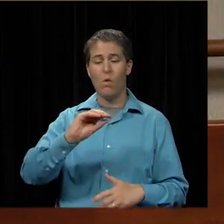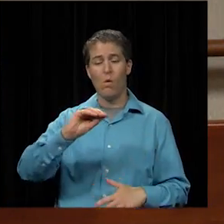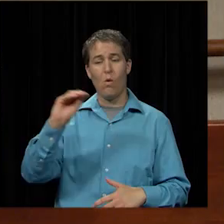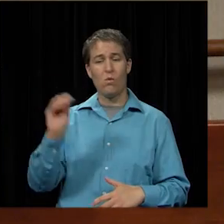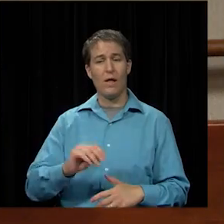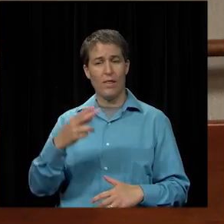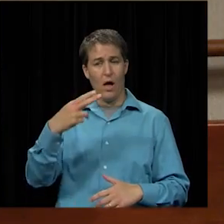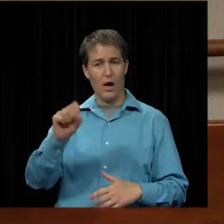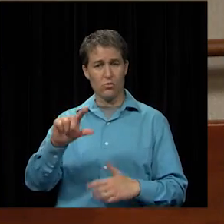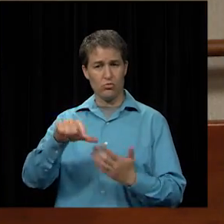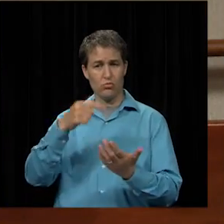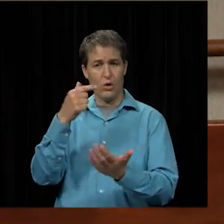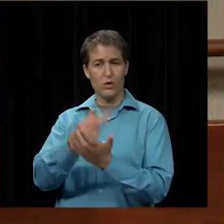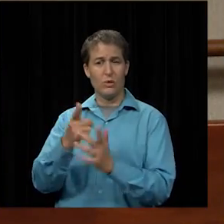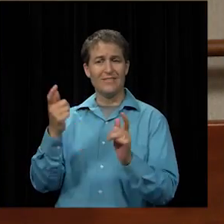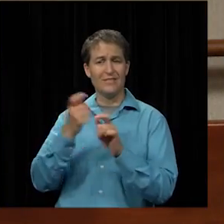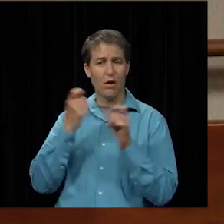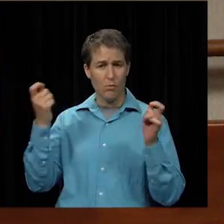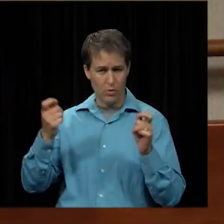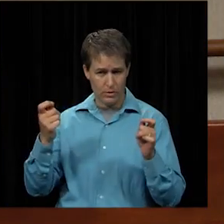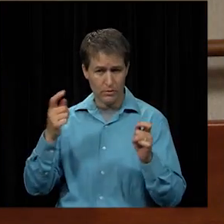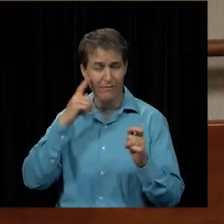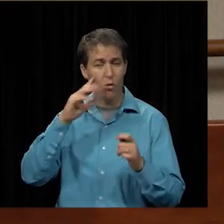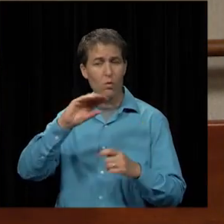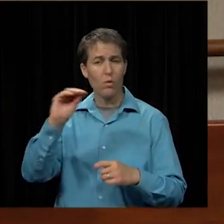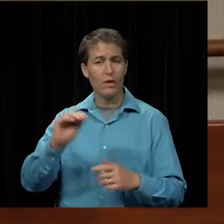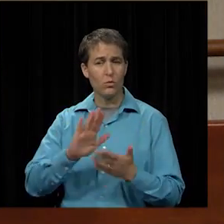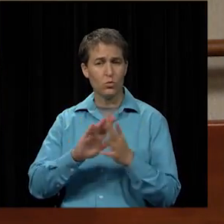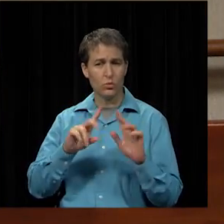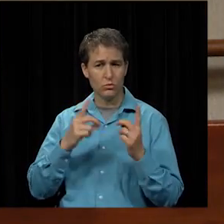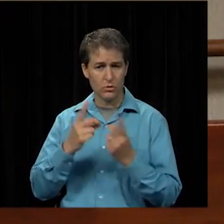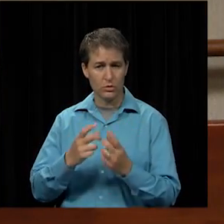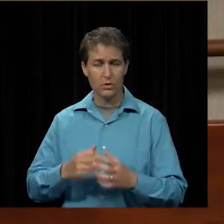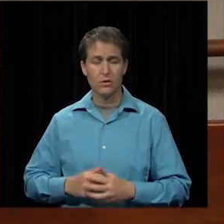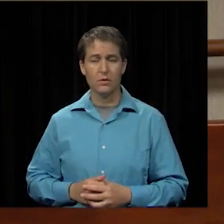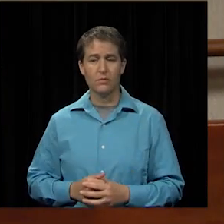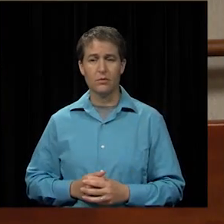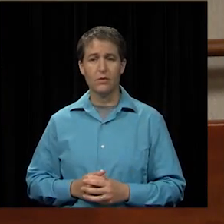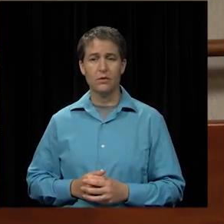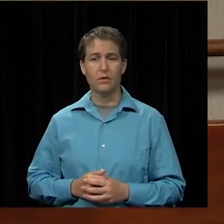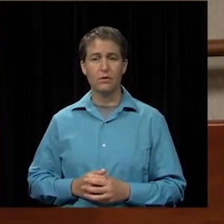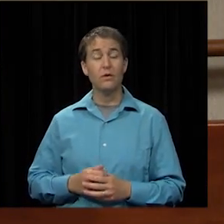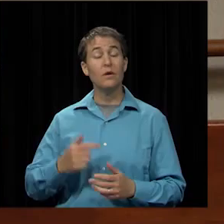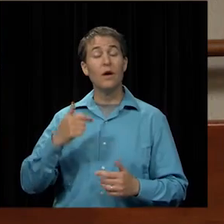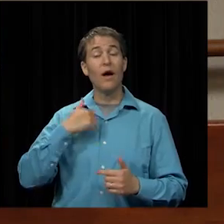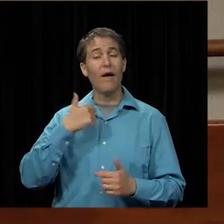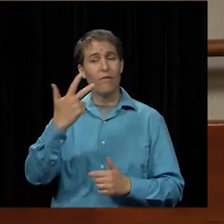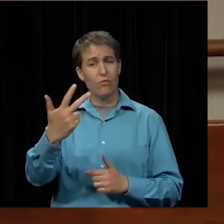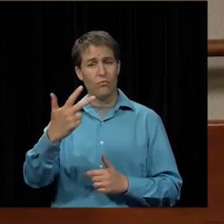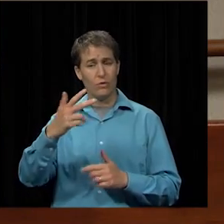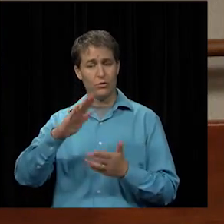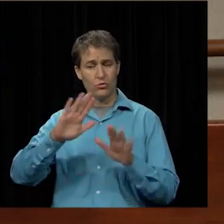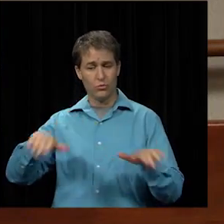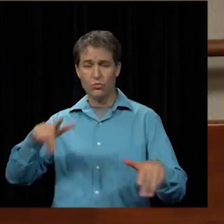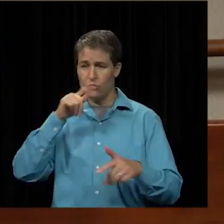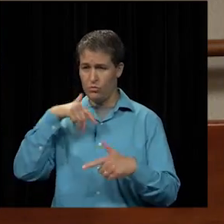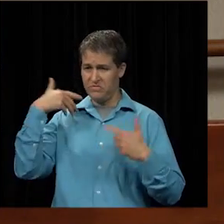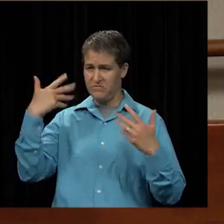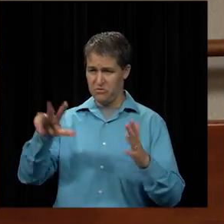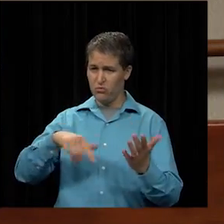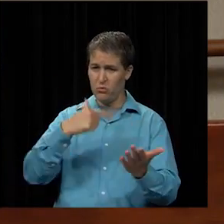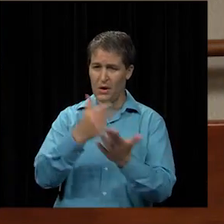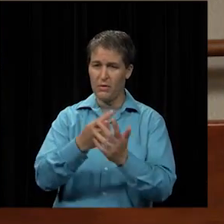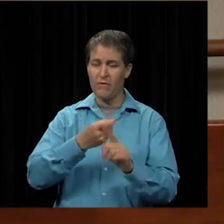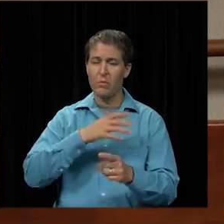High School Graduation Ceremonies for the Olathe School District. I have three children that have graduated from this district